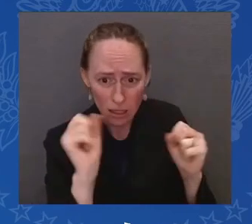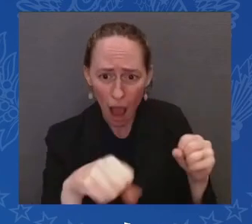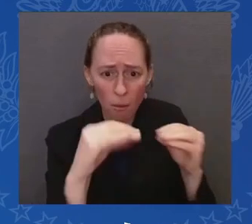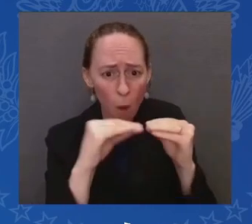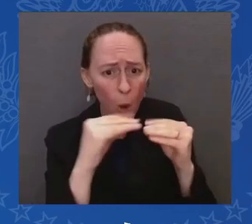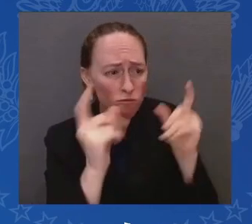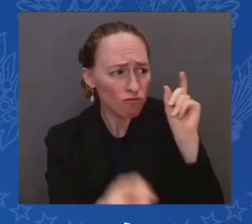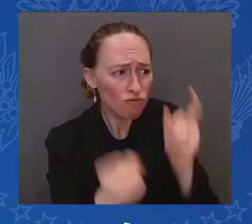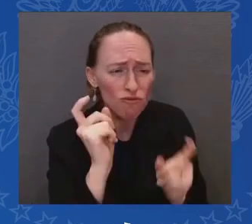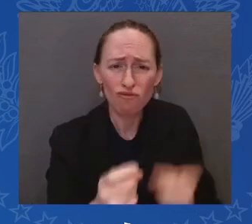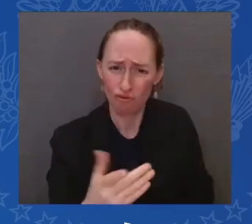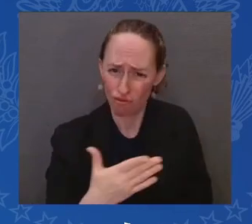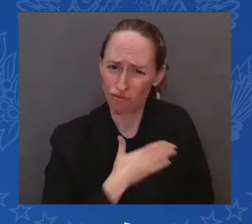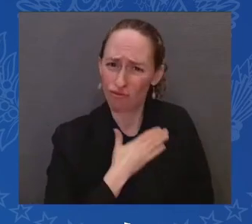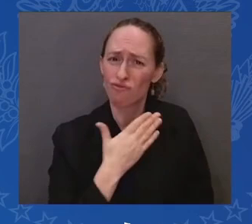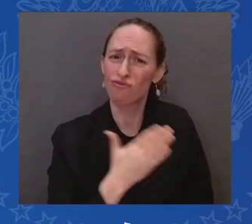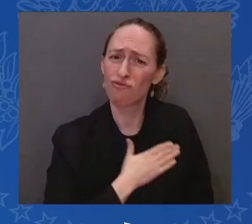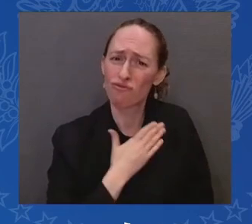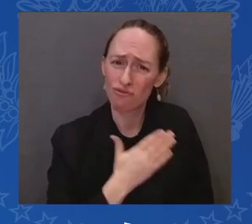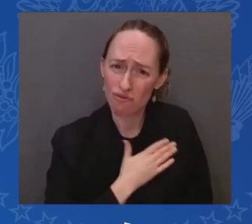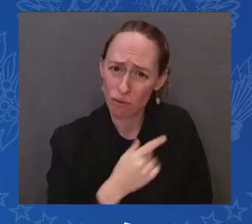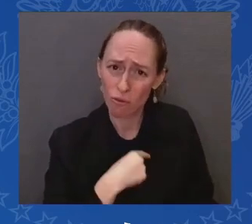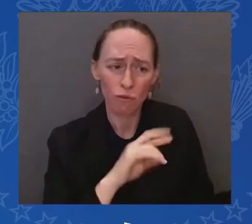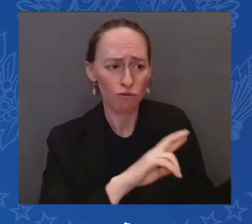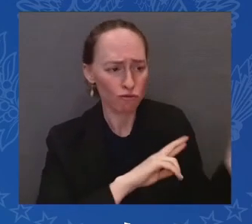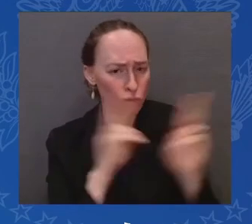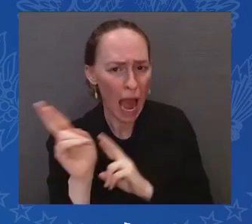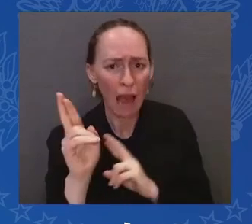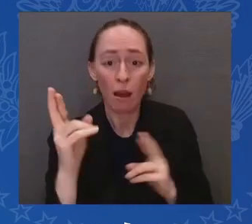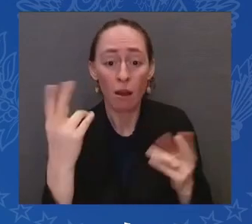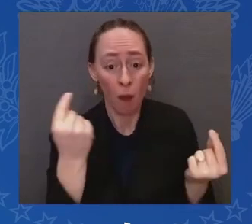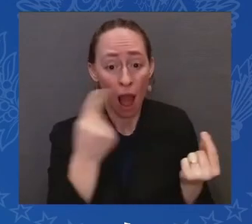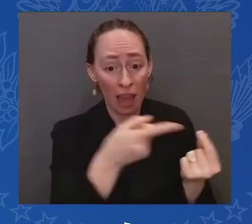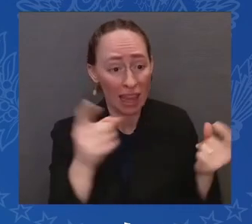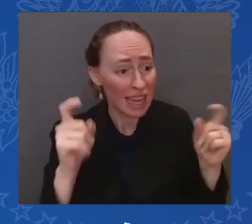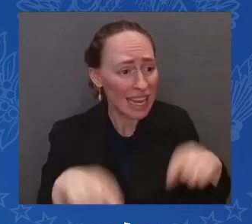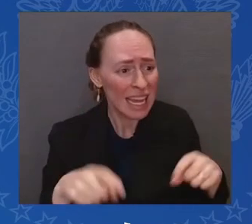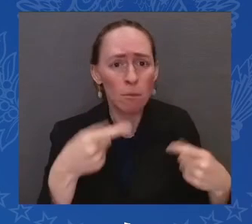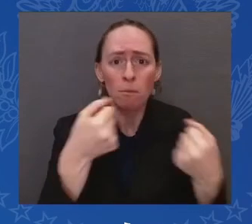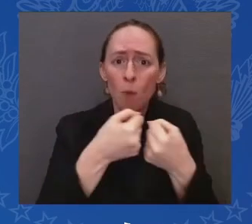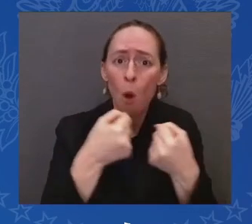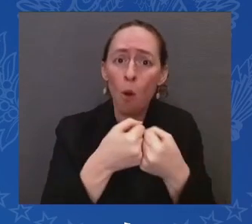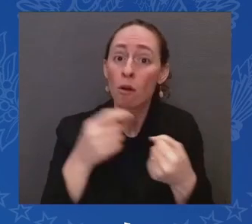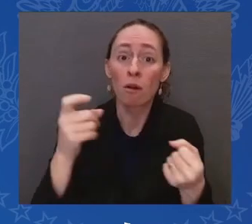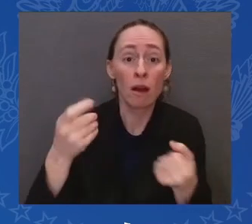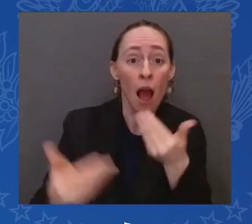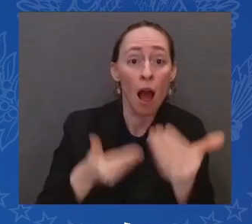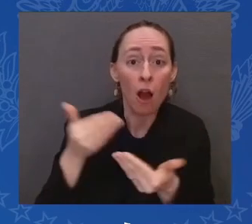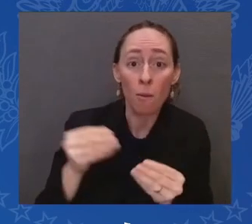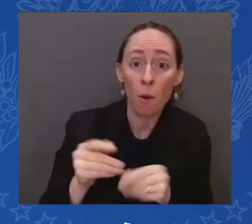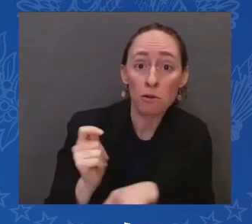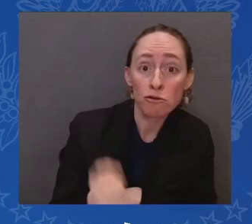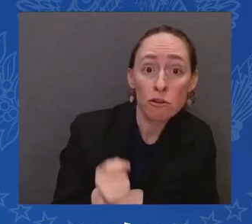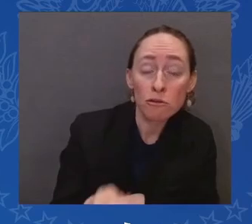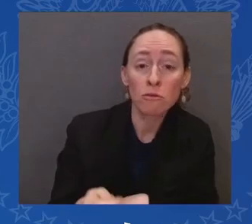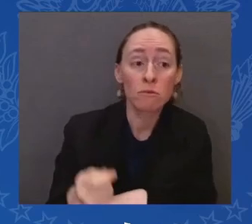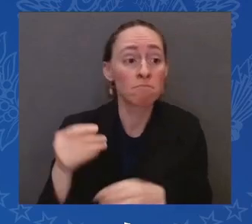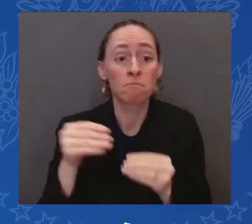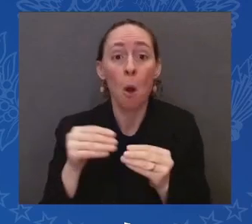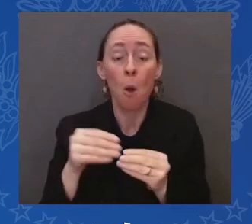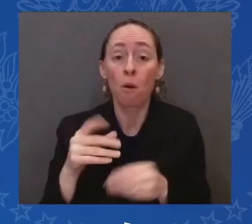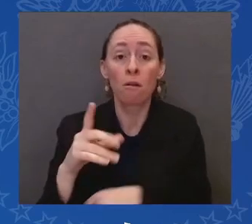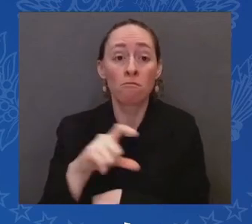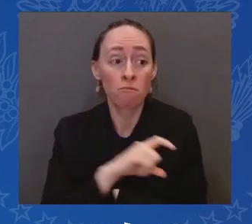capacity that we need on the border from judges to more border security in addition to making some